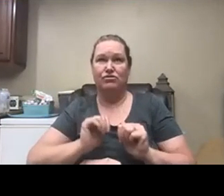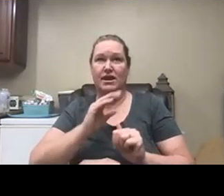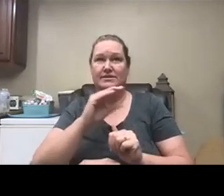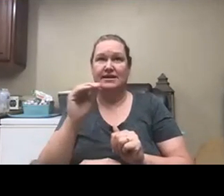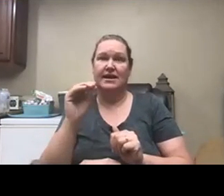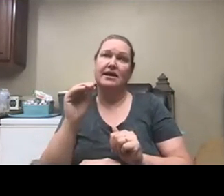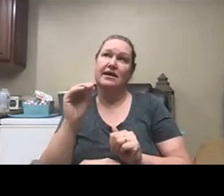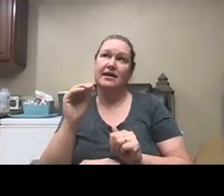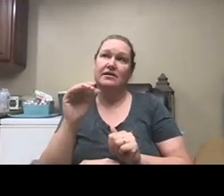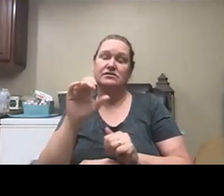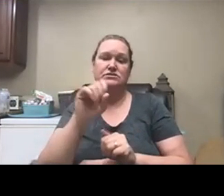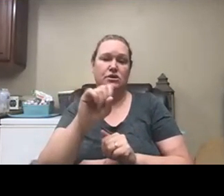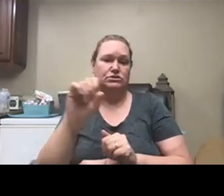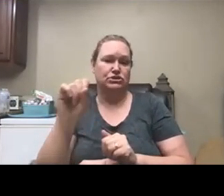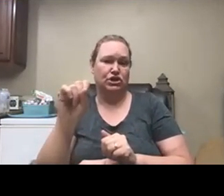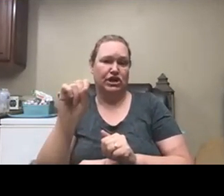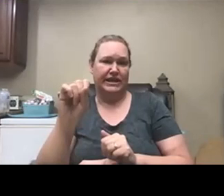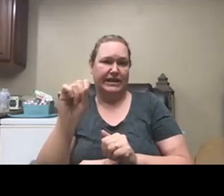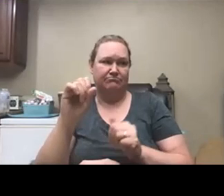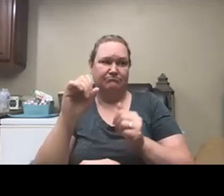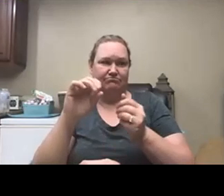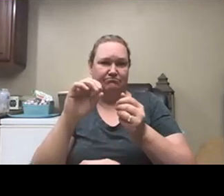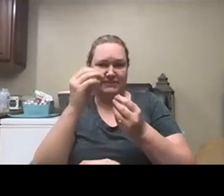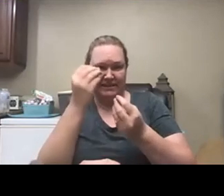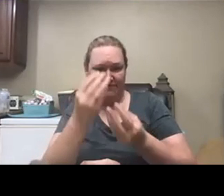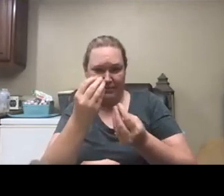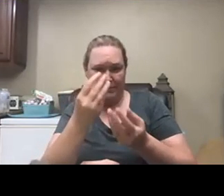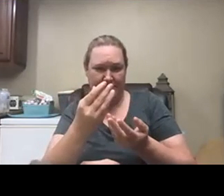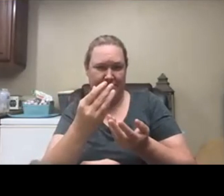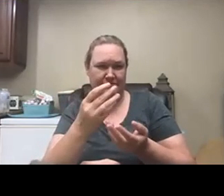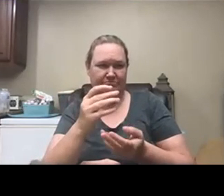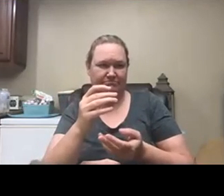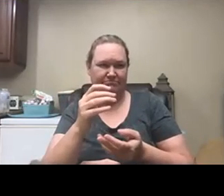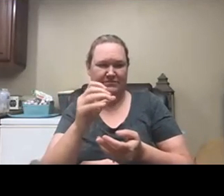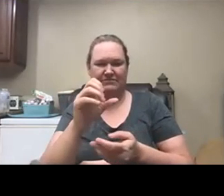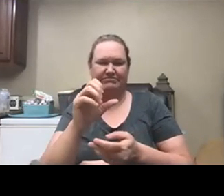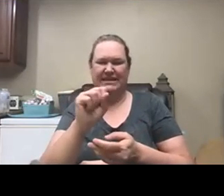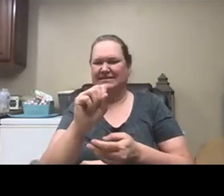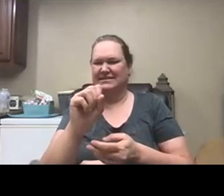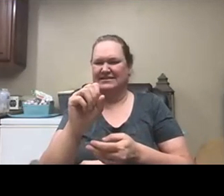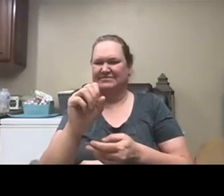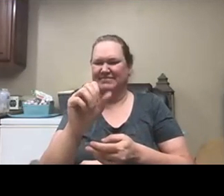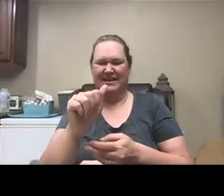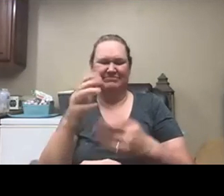call with her name and her address and i believe her social security